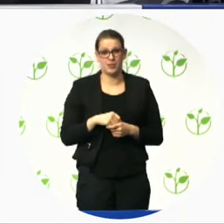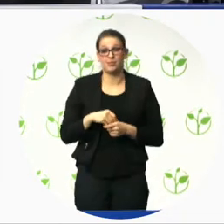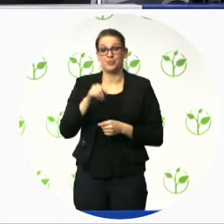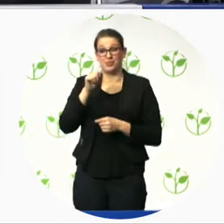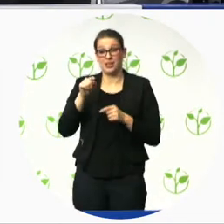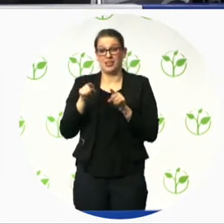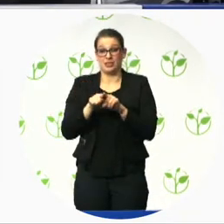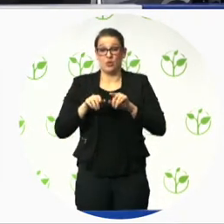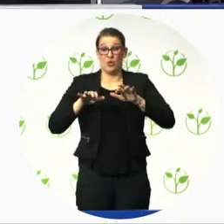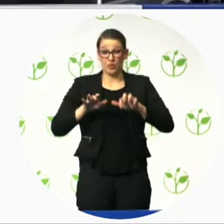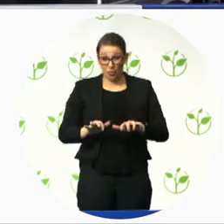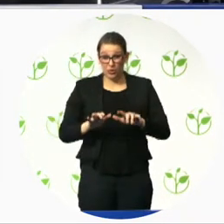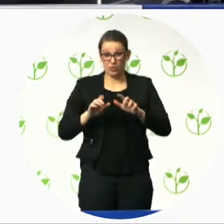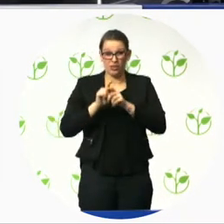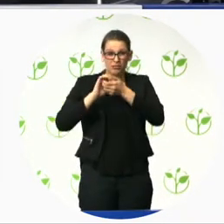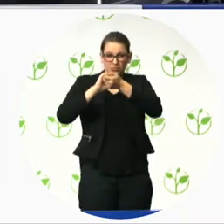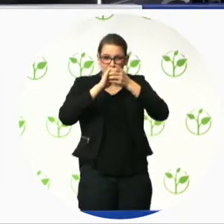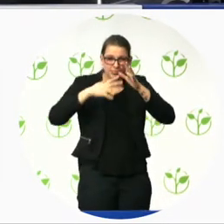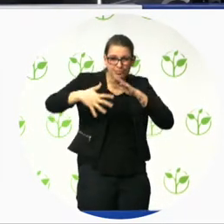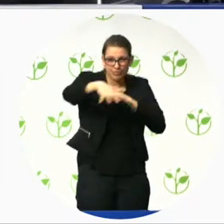relationships to the applicants.